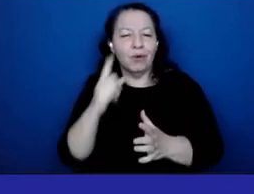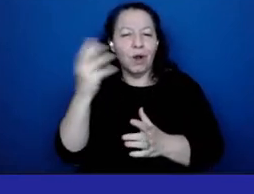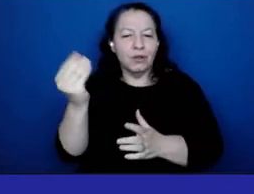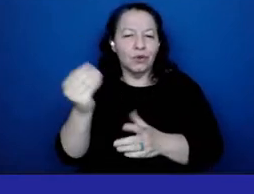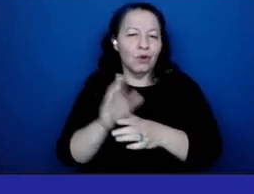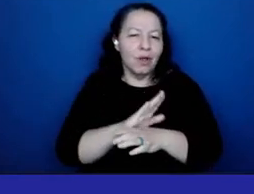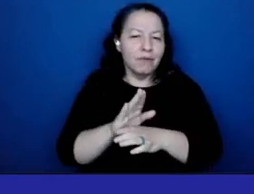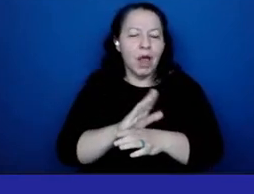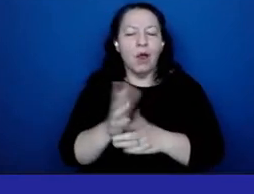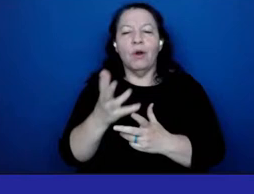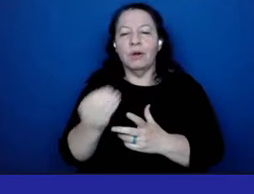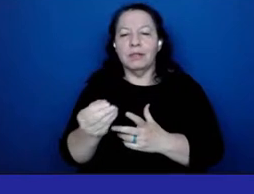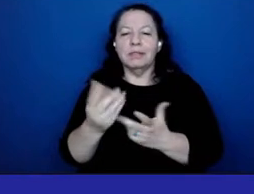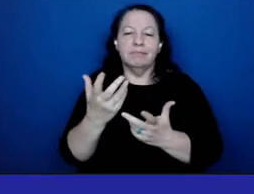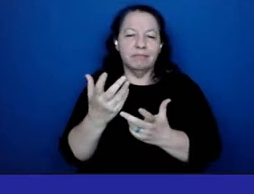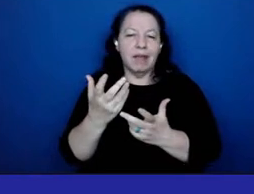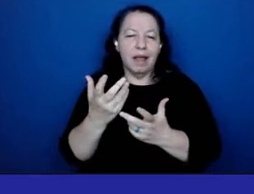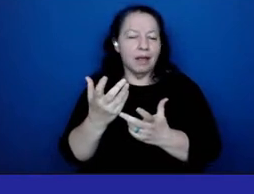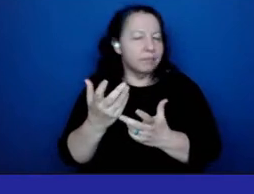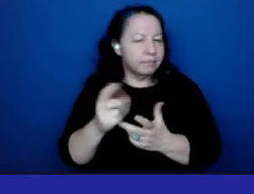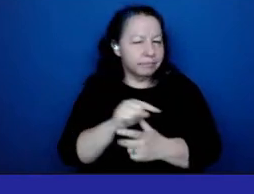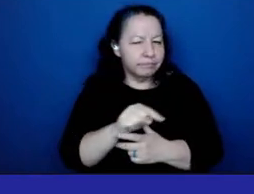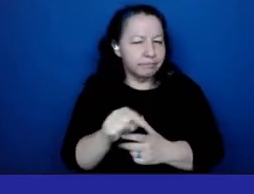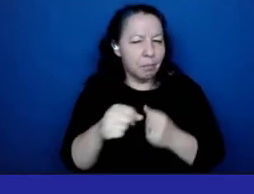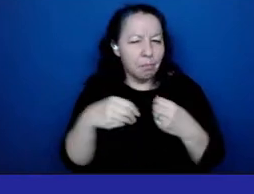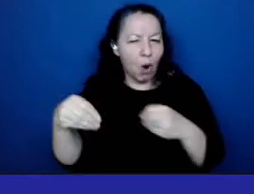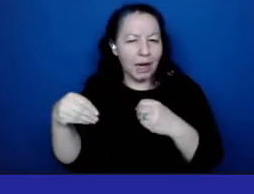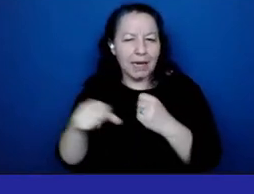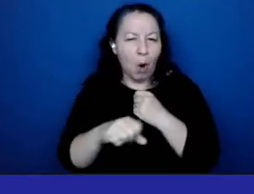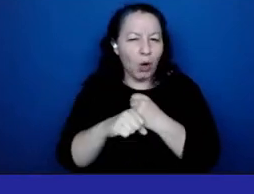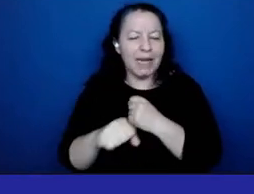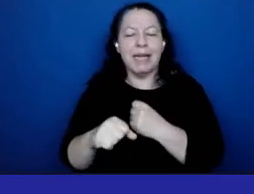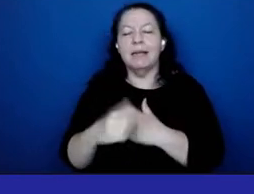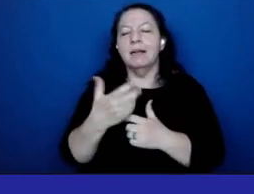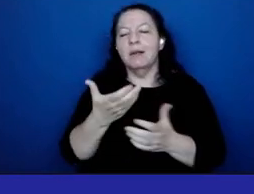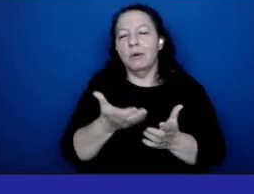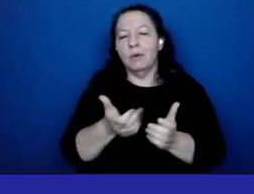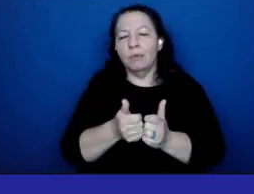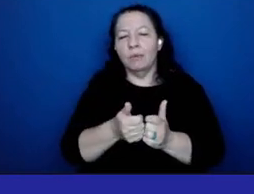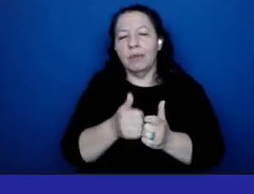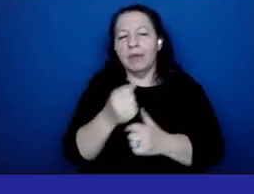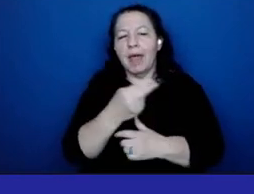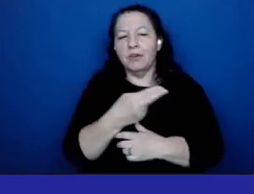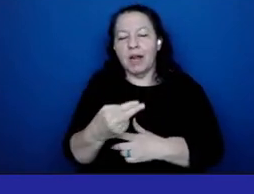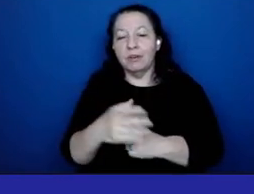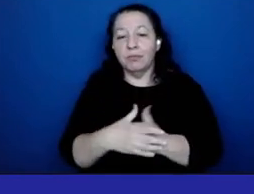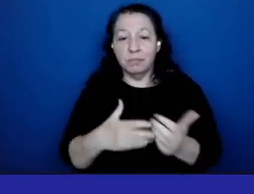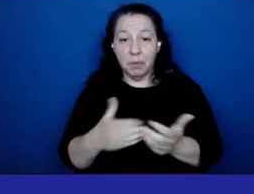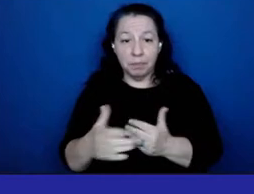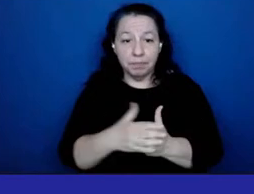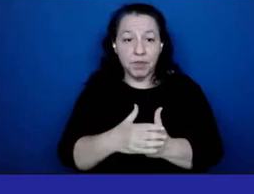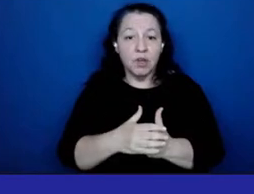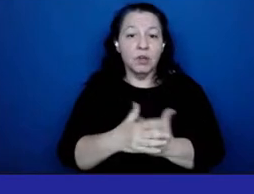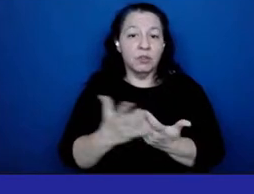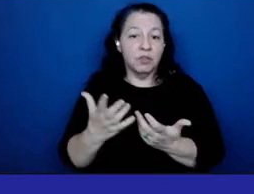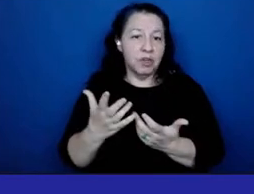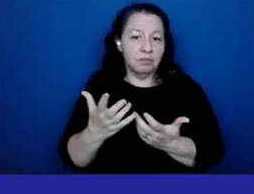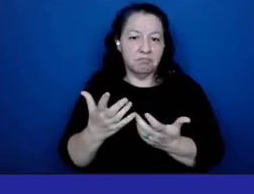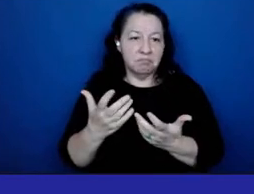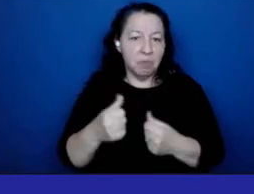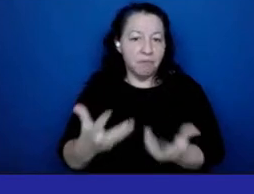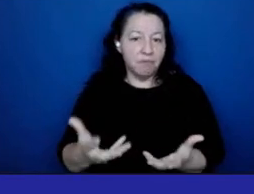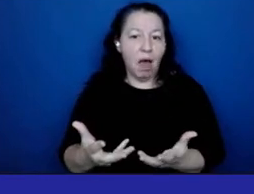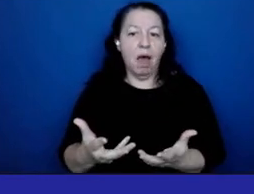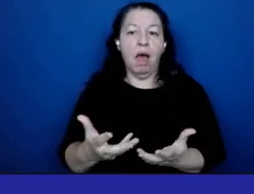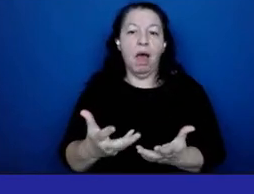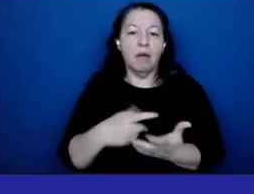she has been an incredible resource in connecting the library with regular programming on a wide array of medical topics which